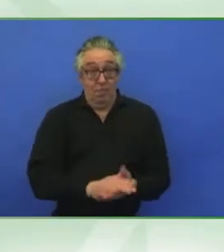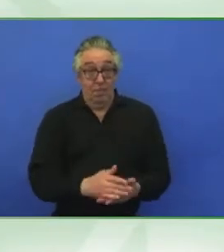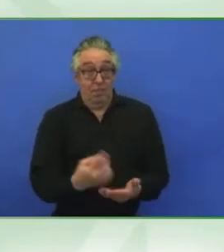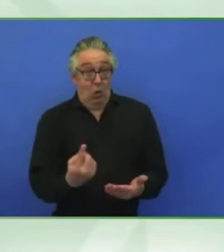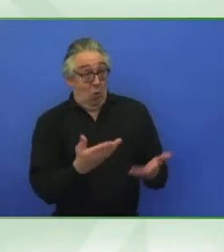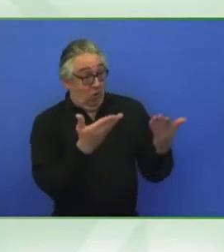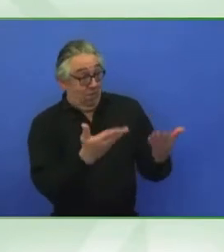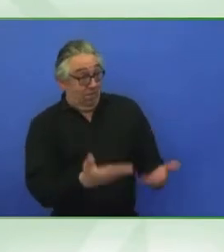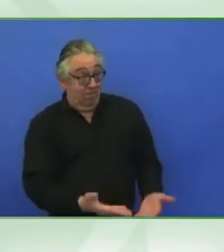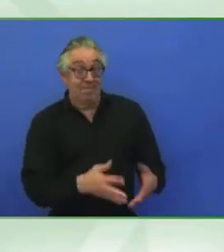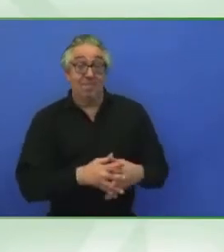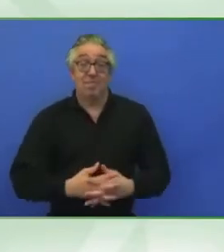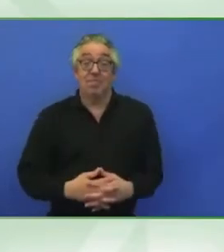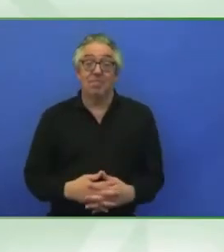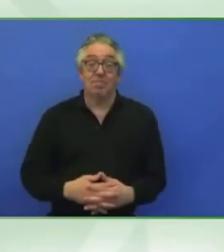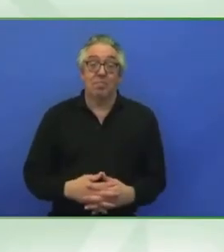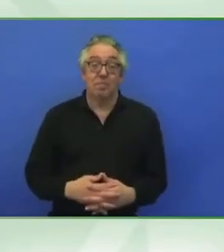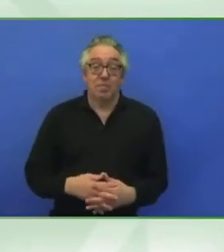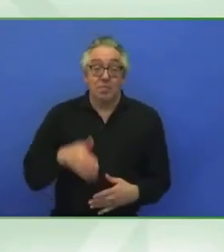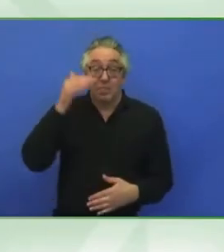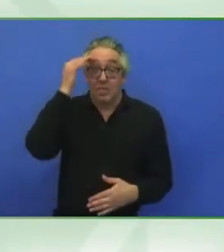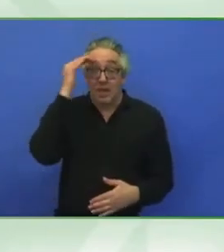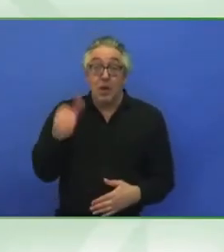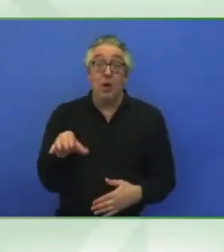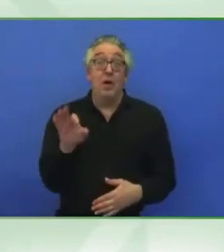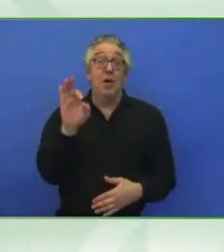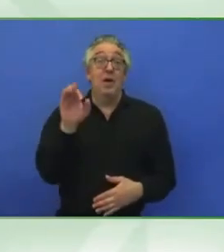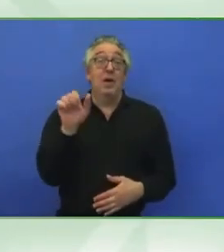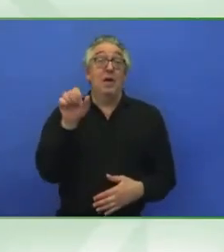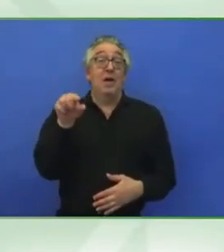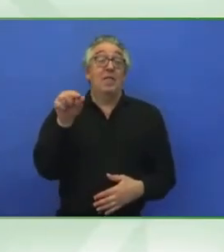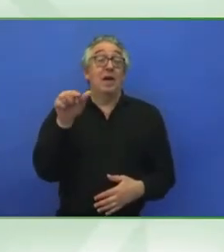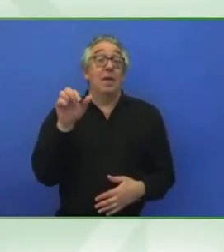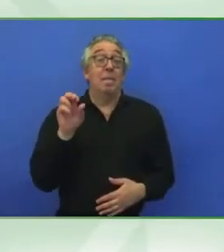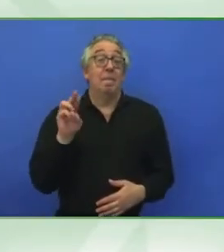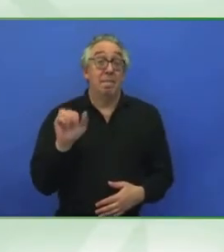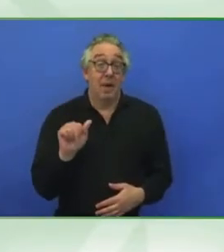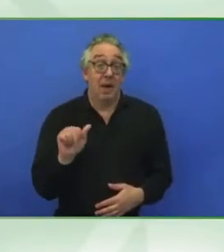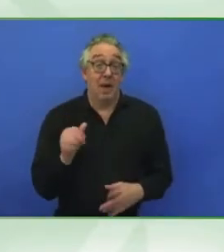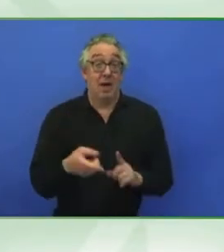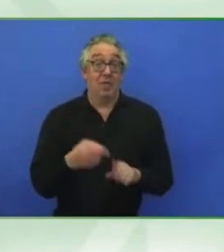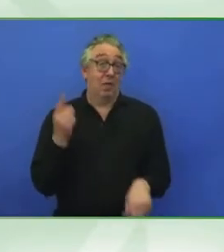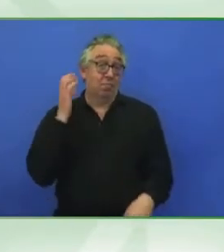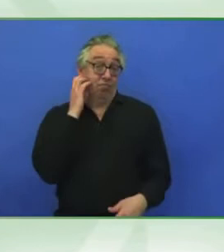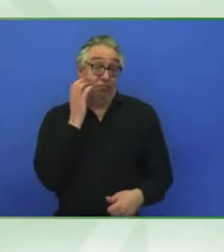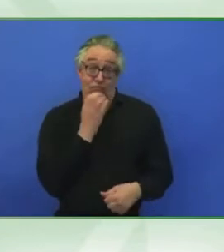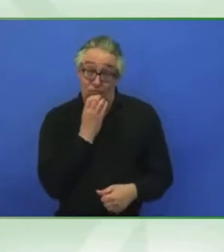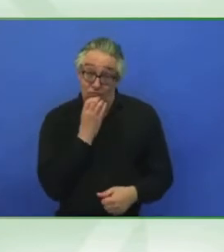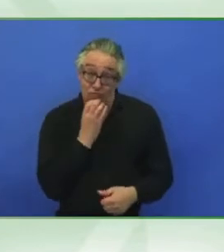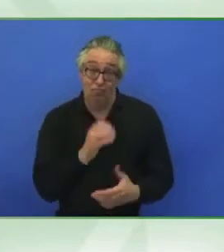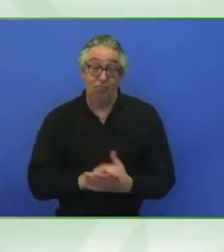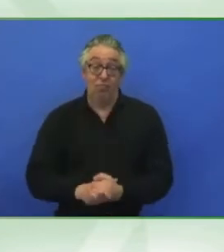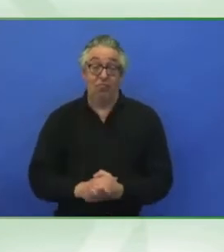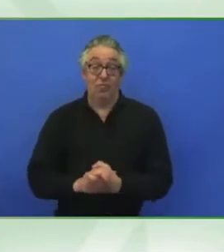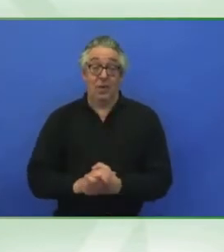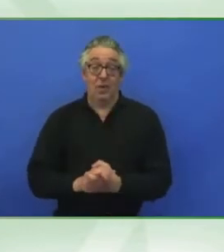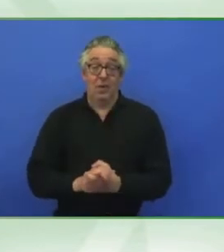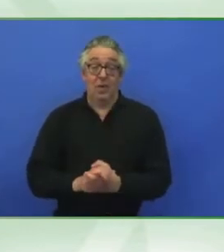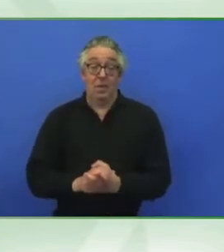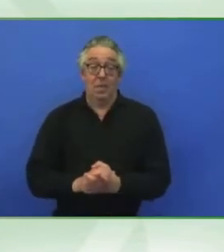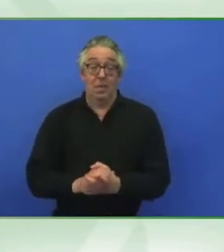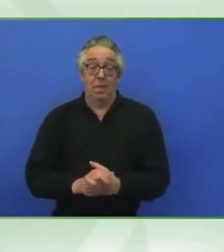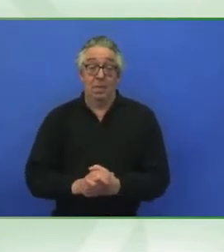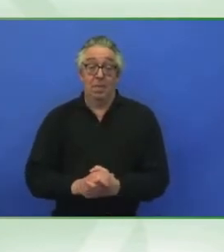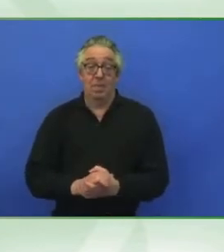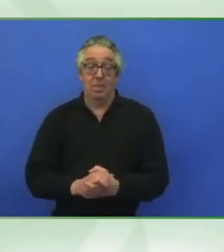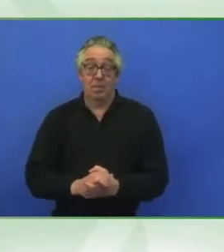Hello, my name is Fatma Jassim. I'm from the United of Emirates. And I